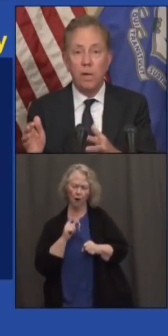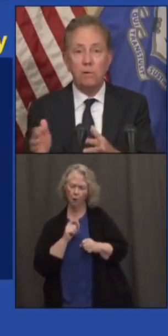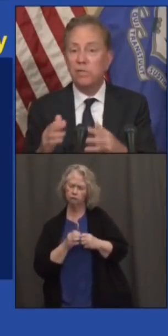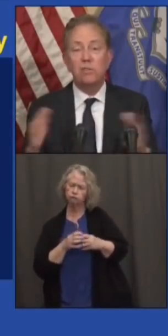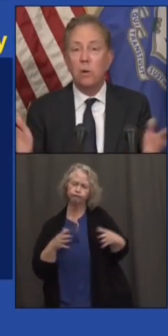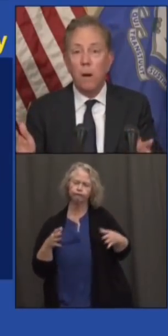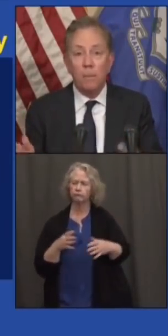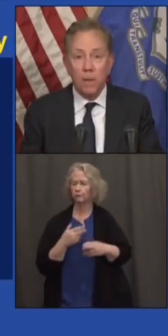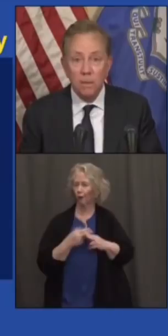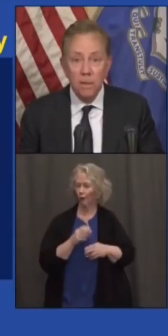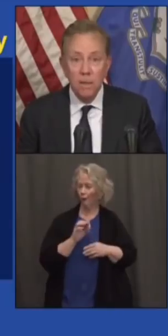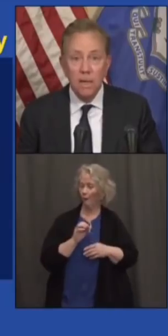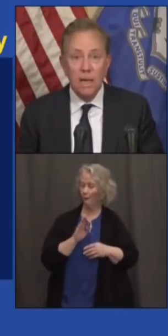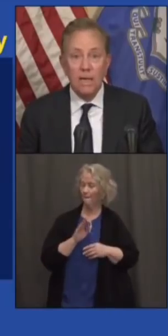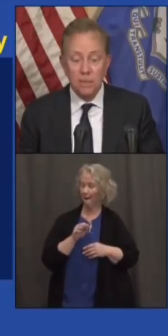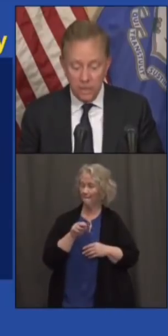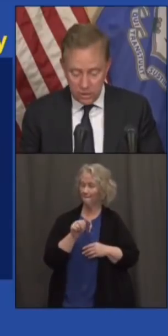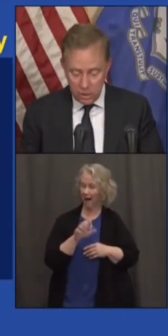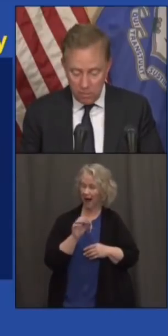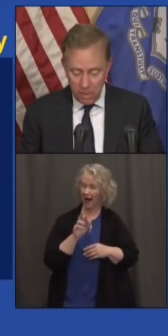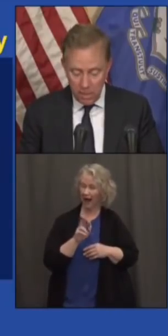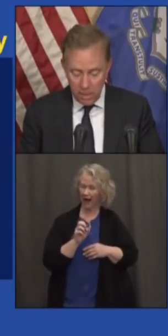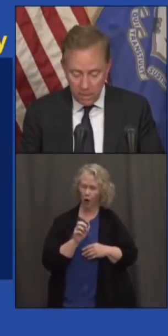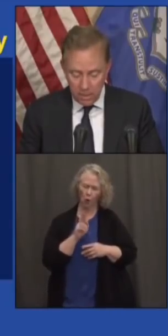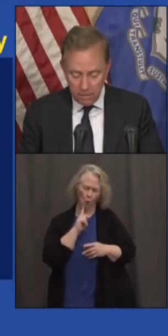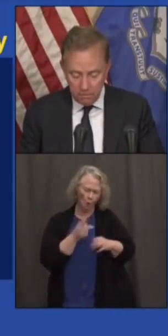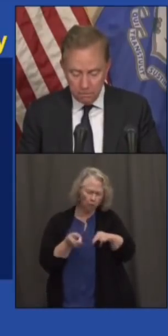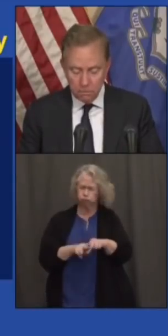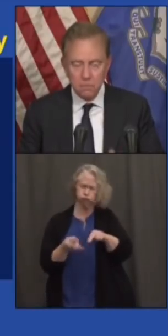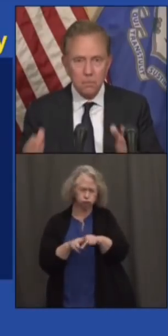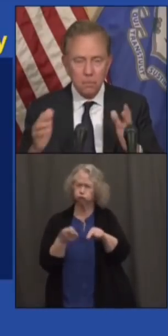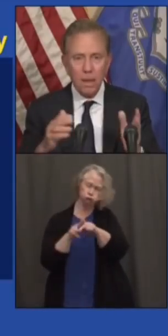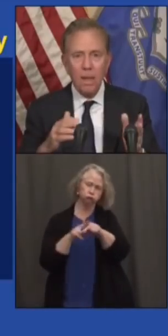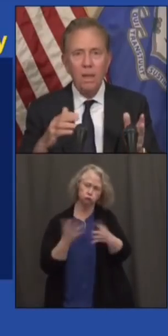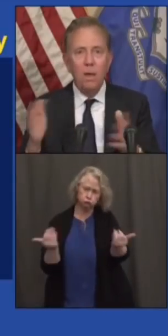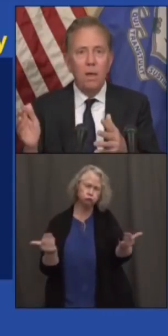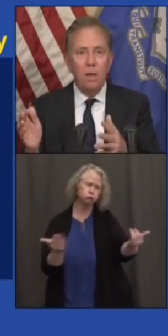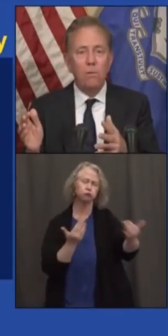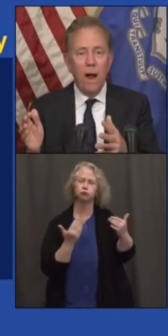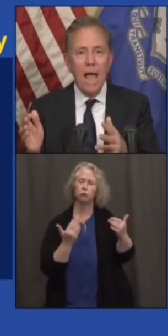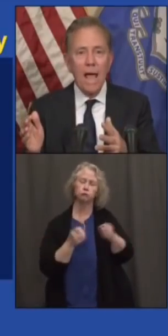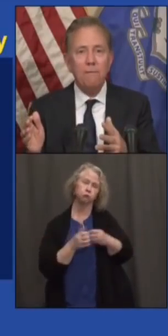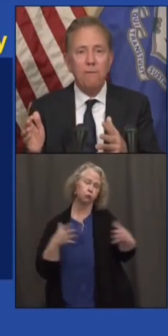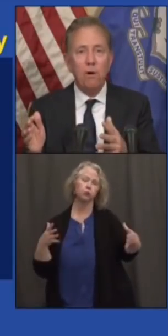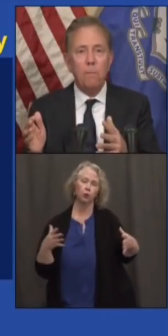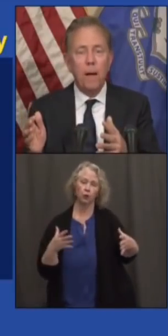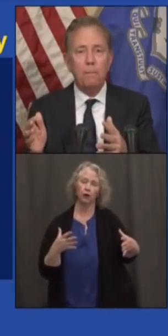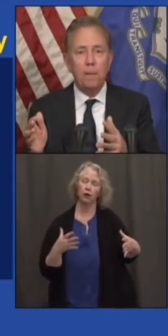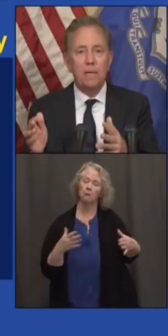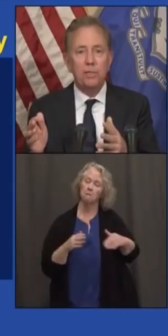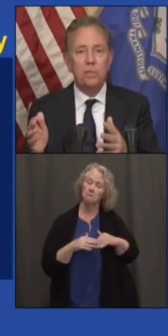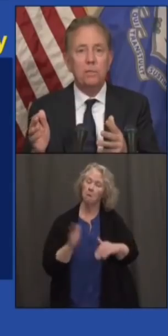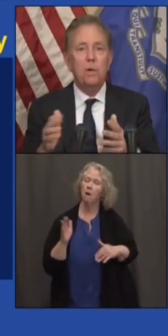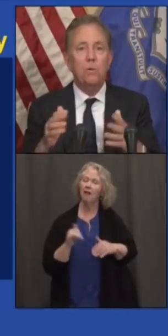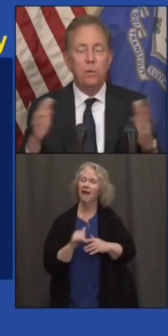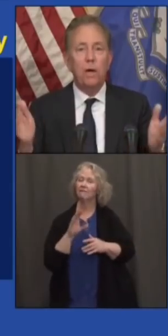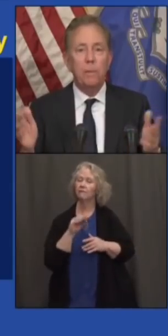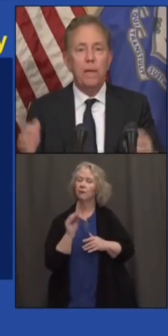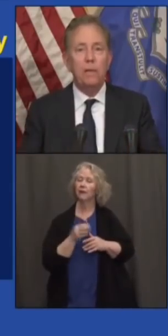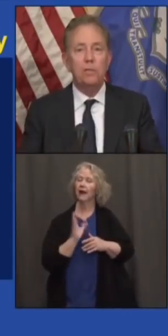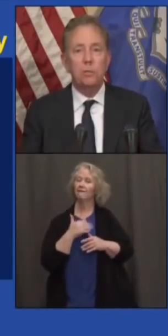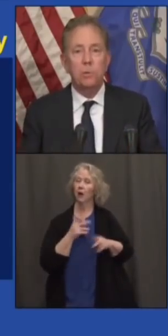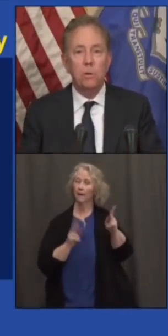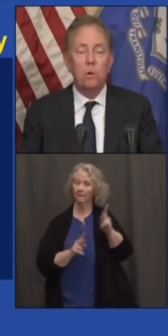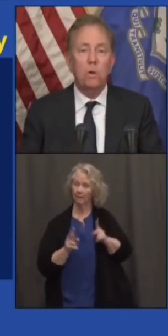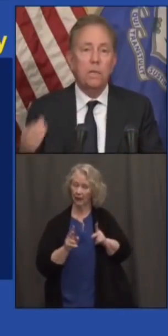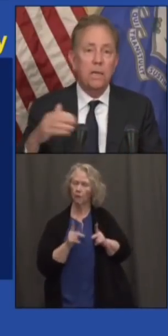Obamacare since Obama. And it's going to mean that over half of our population will now